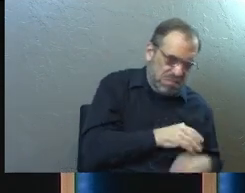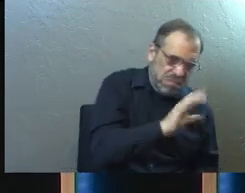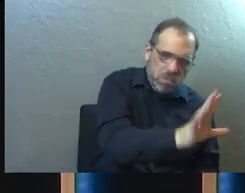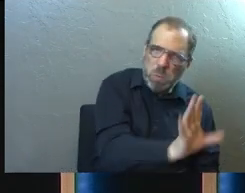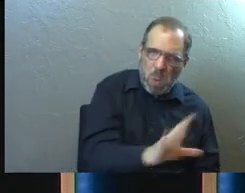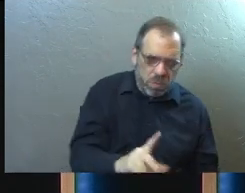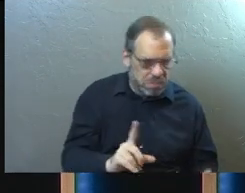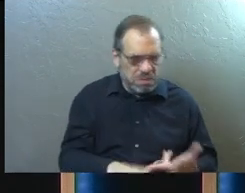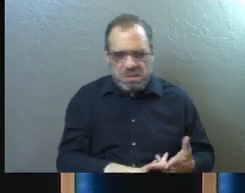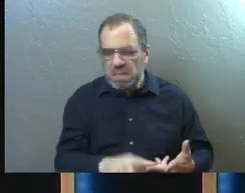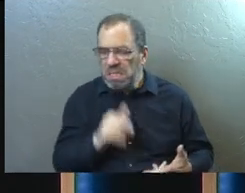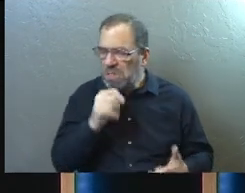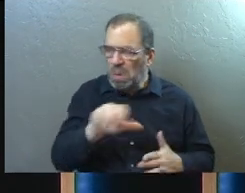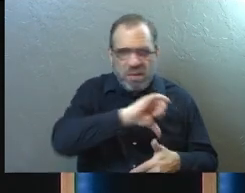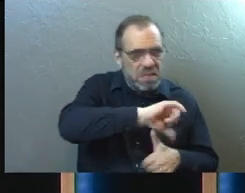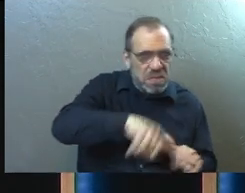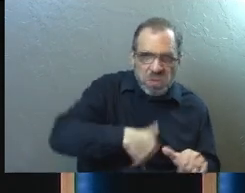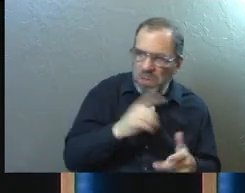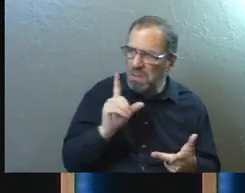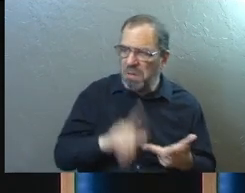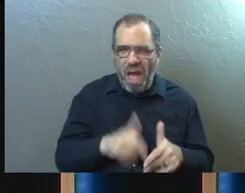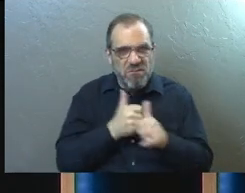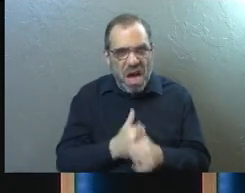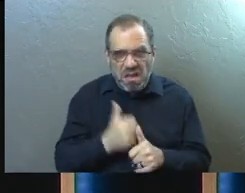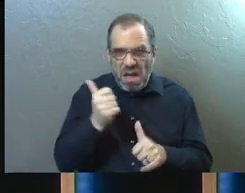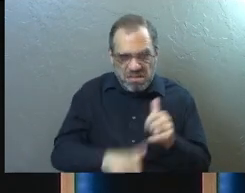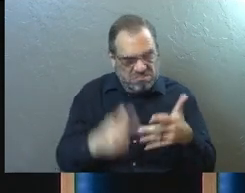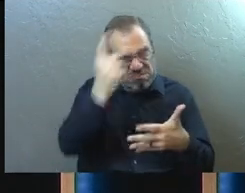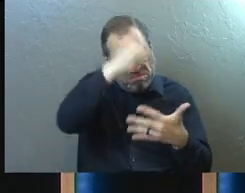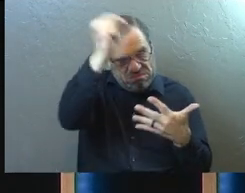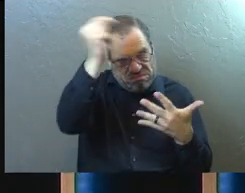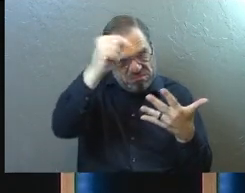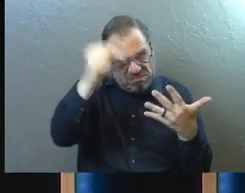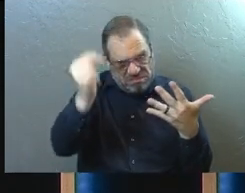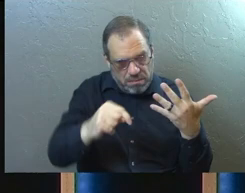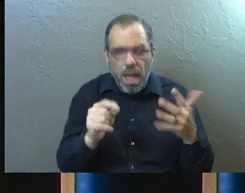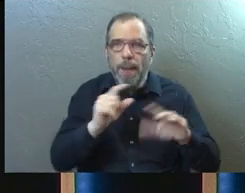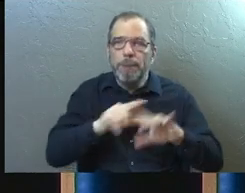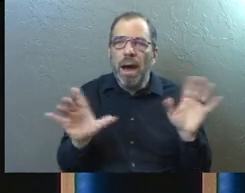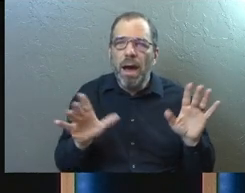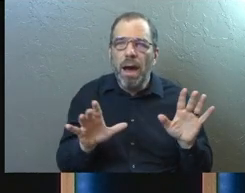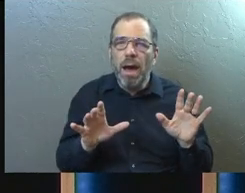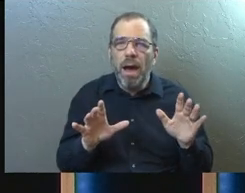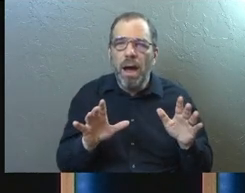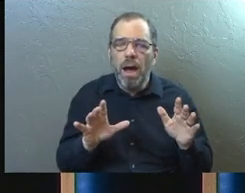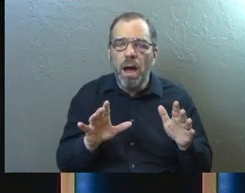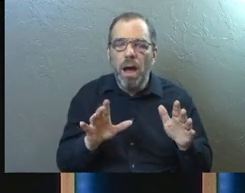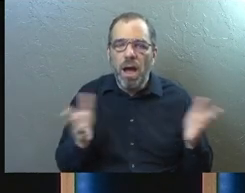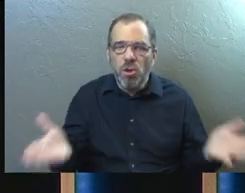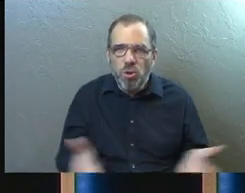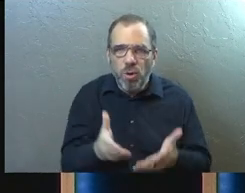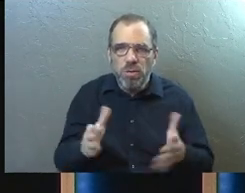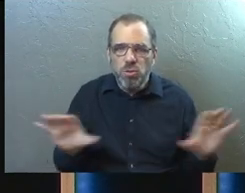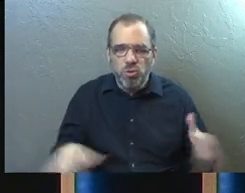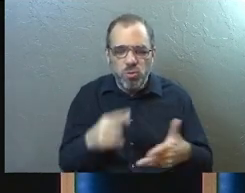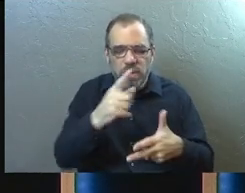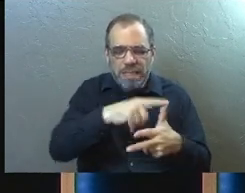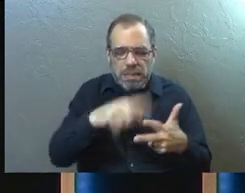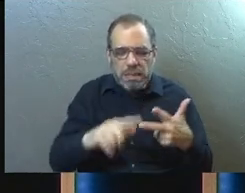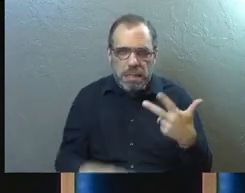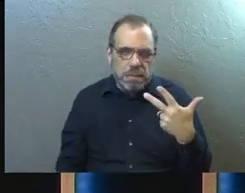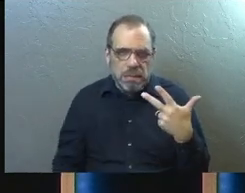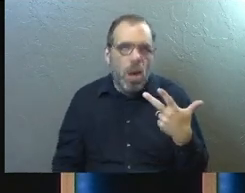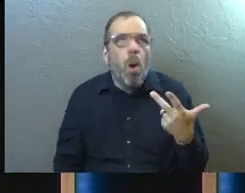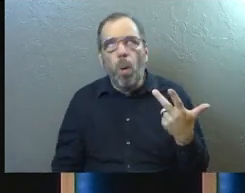things on you. You don't have to get circumcised. You don't have to follow every single one of these things. However, we're going to encourage you to do some of these